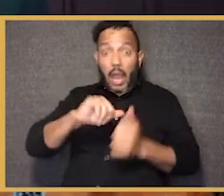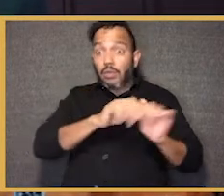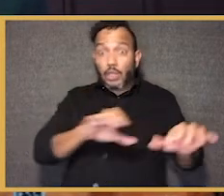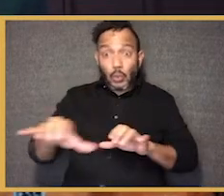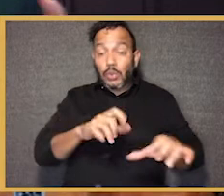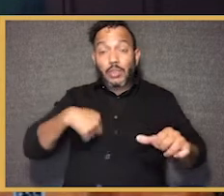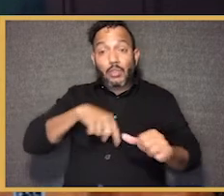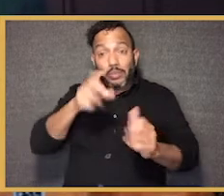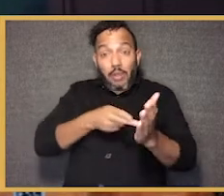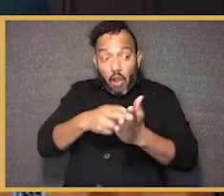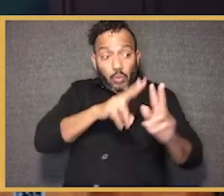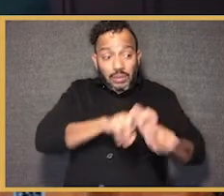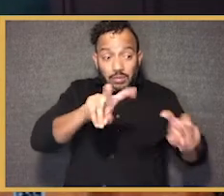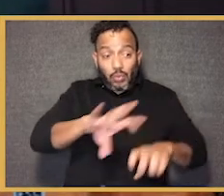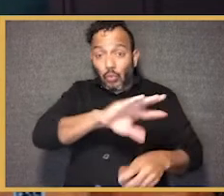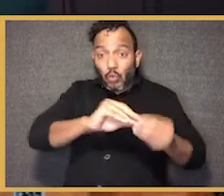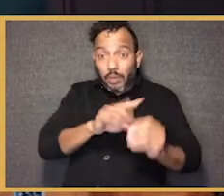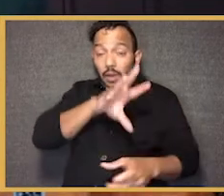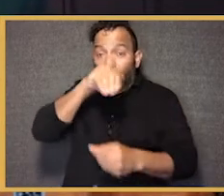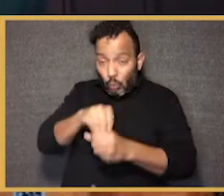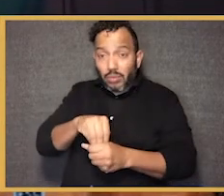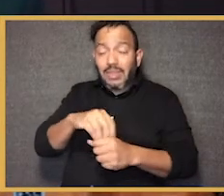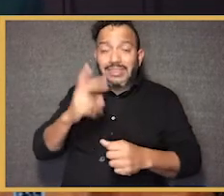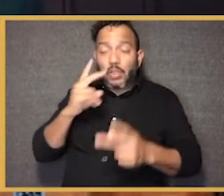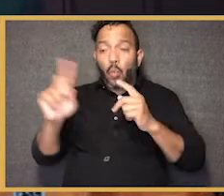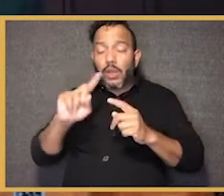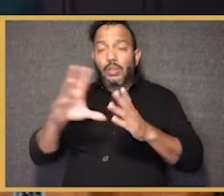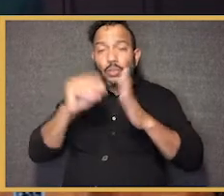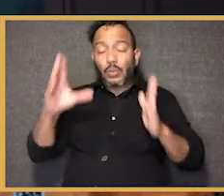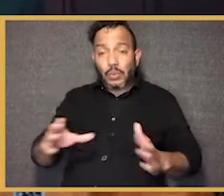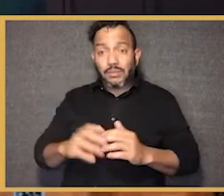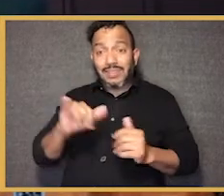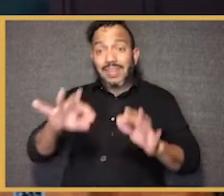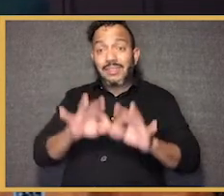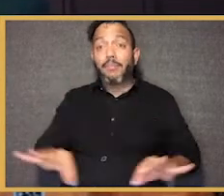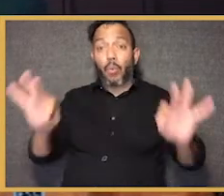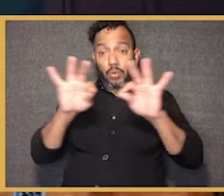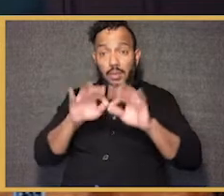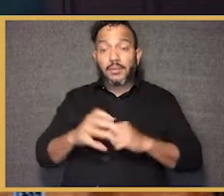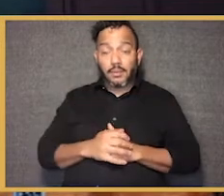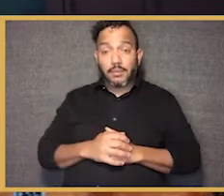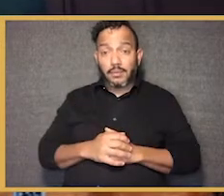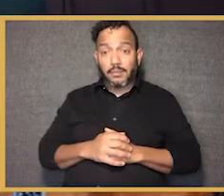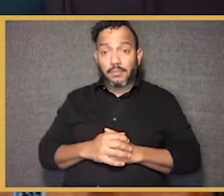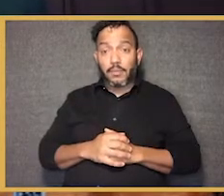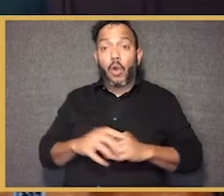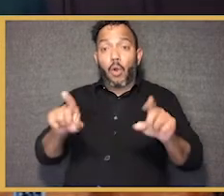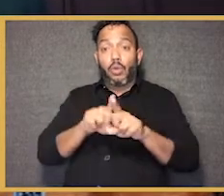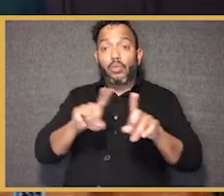honest and have an honest assessment of where students are. That was important.